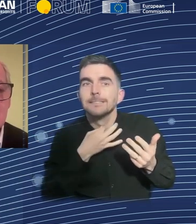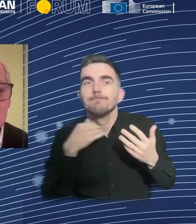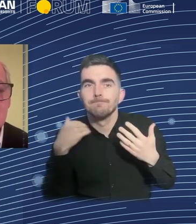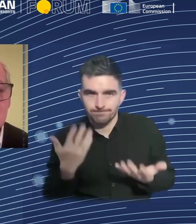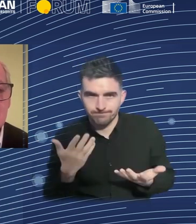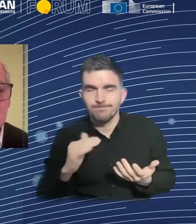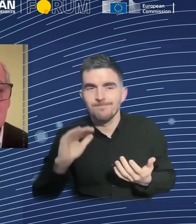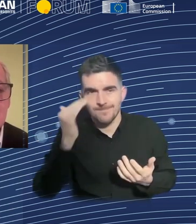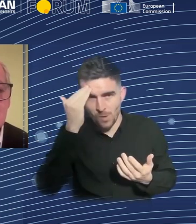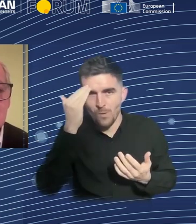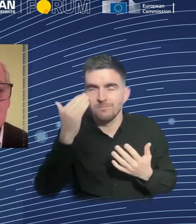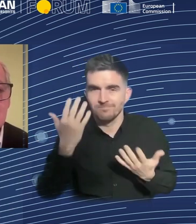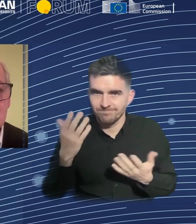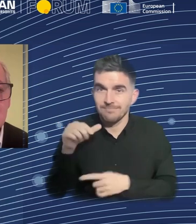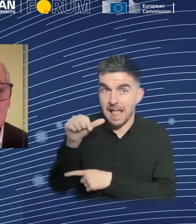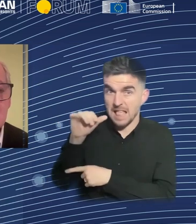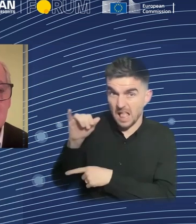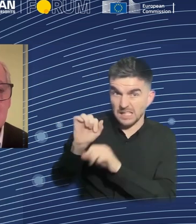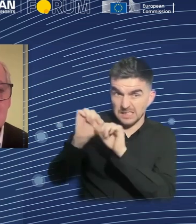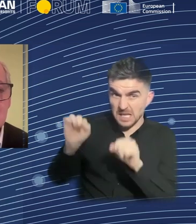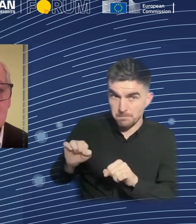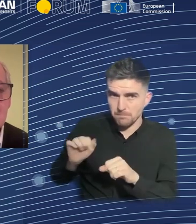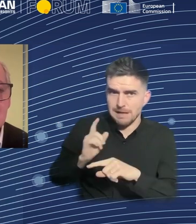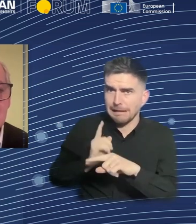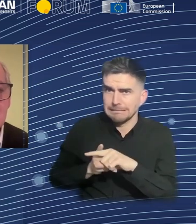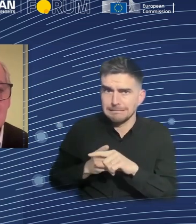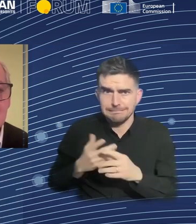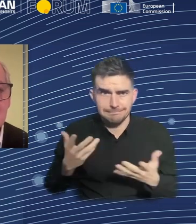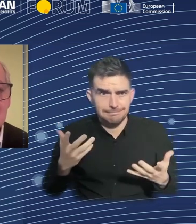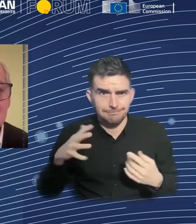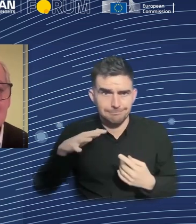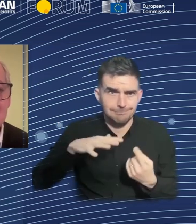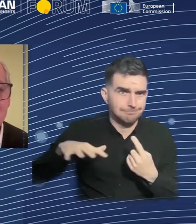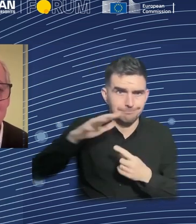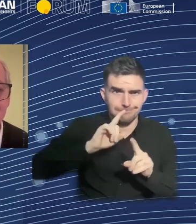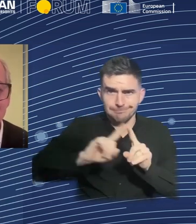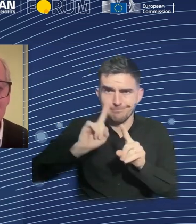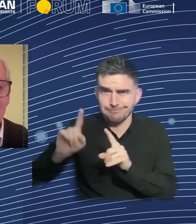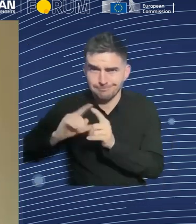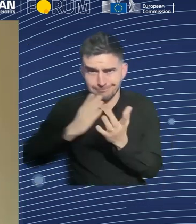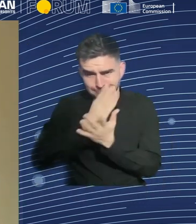but also prevent possible AI related incidents? Thank you. Thank you.